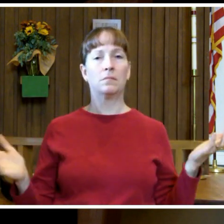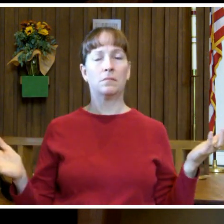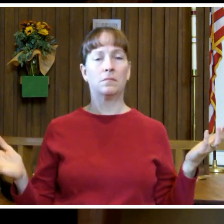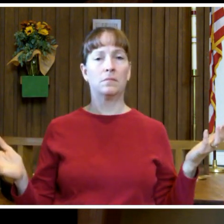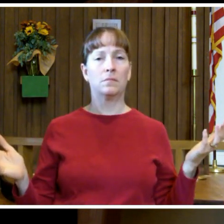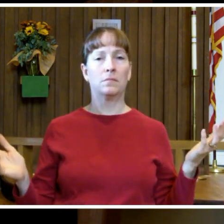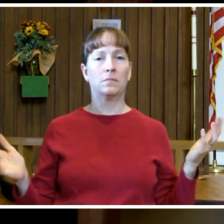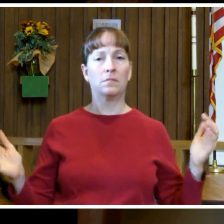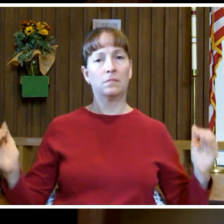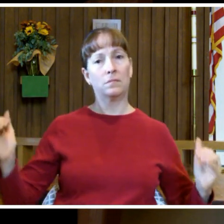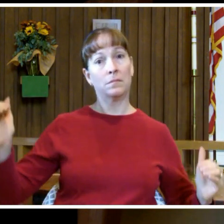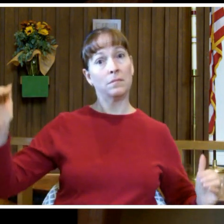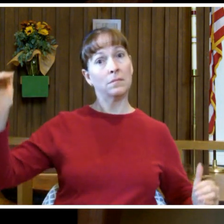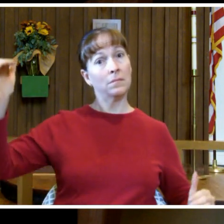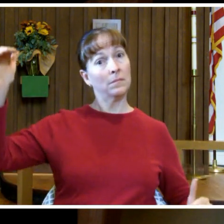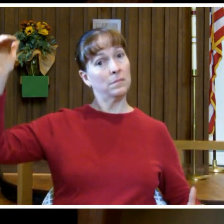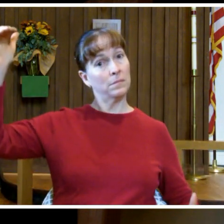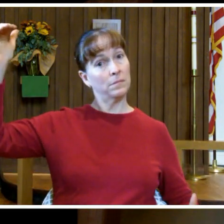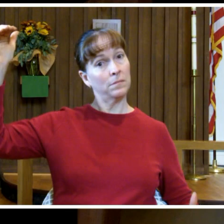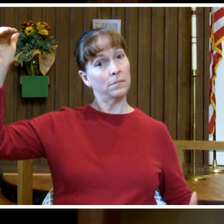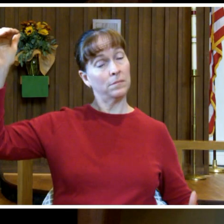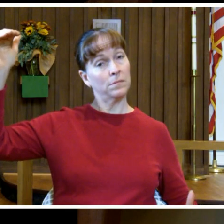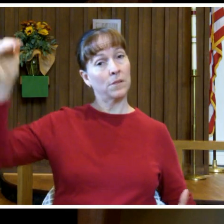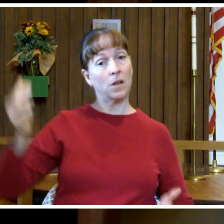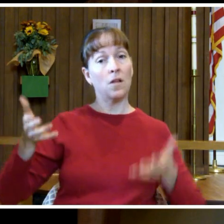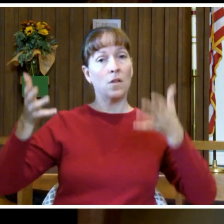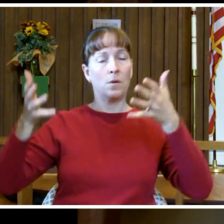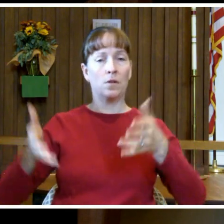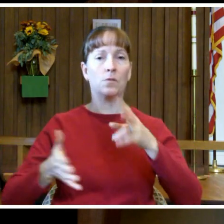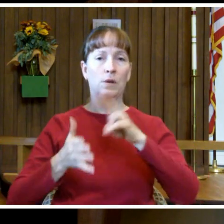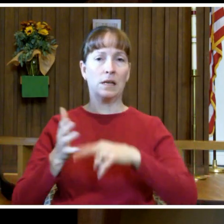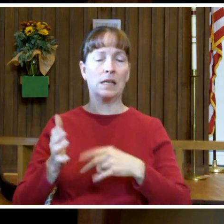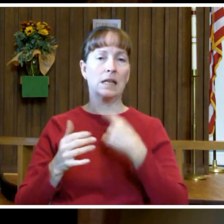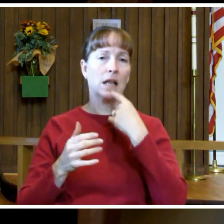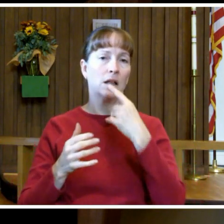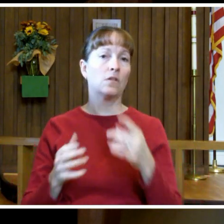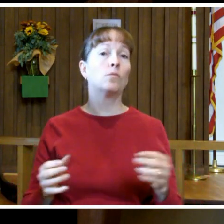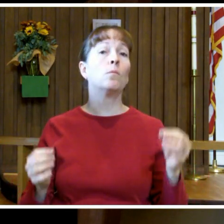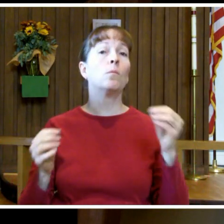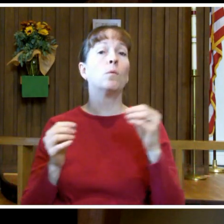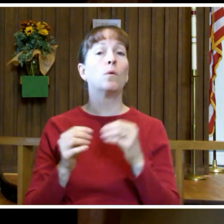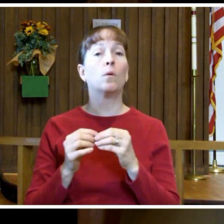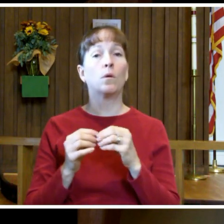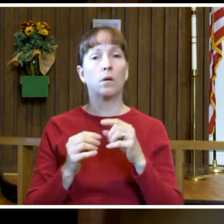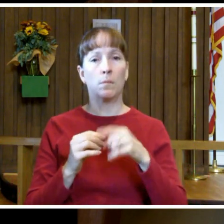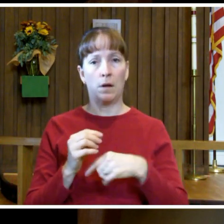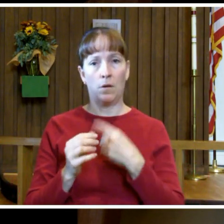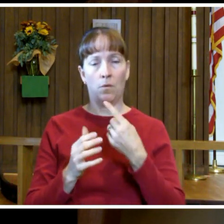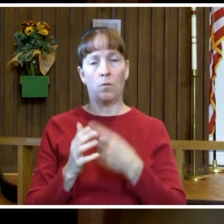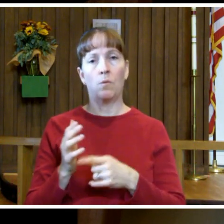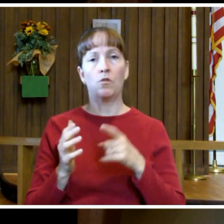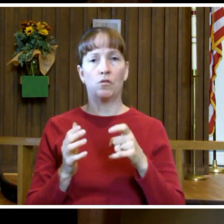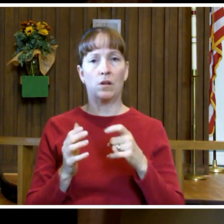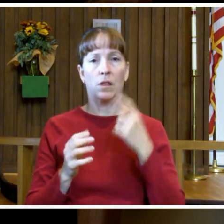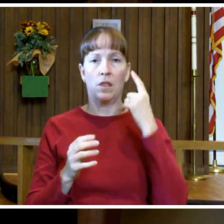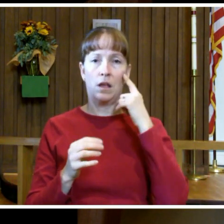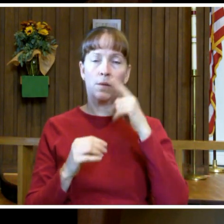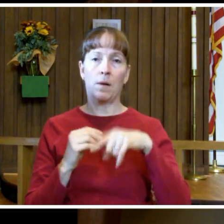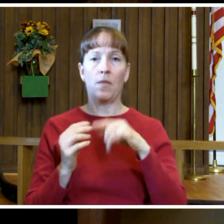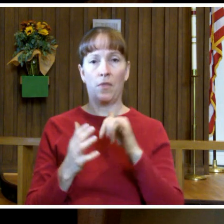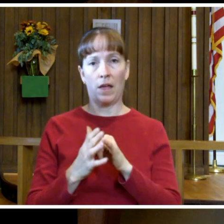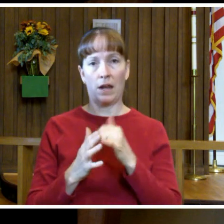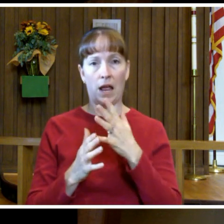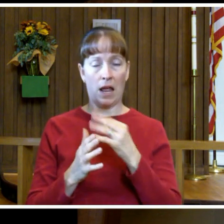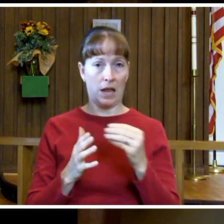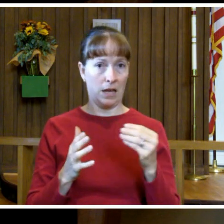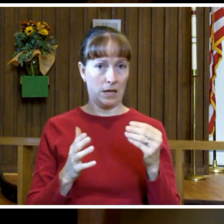The rest of our readings today tell us much, much more about what we should think about that and